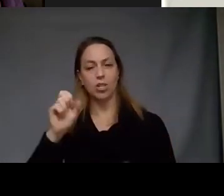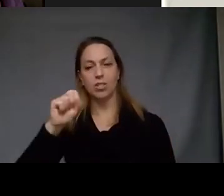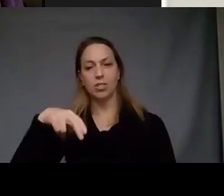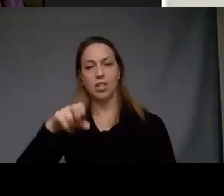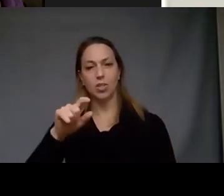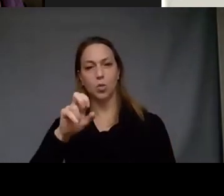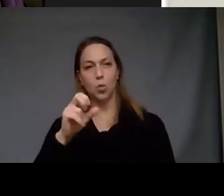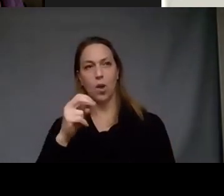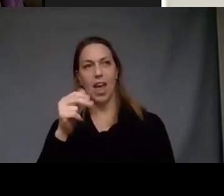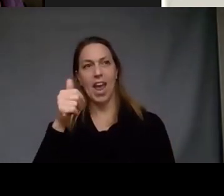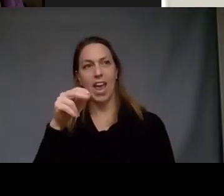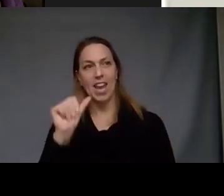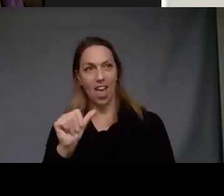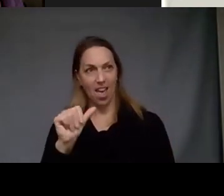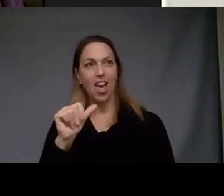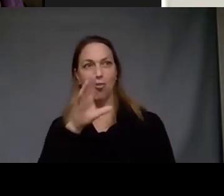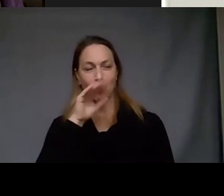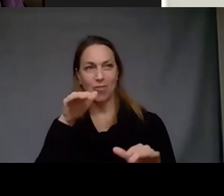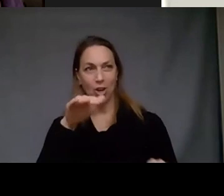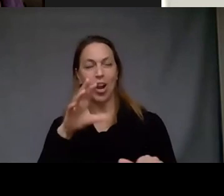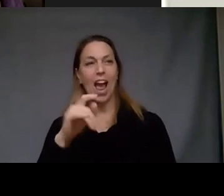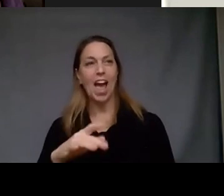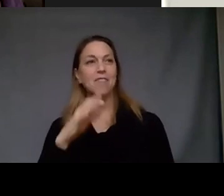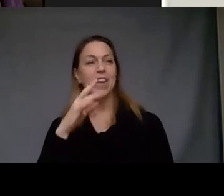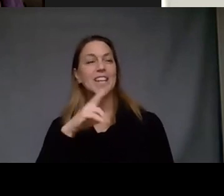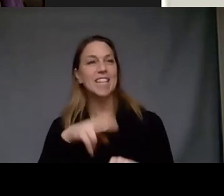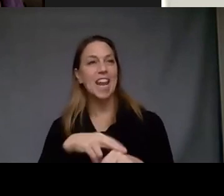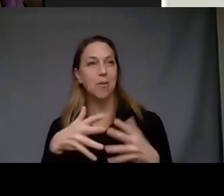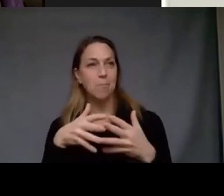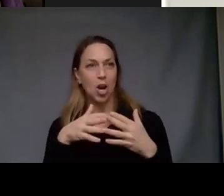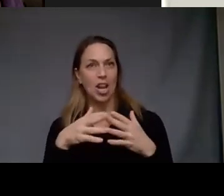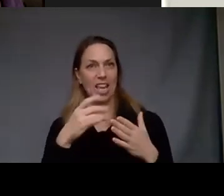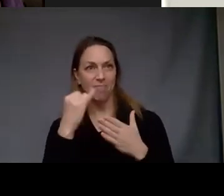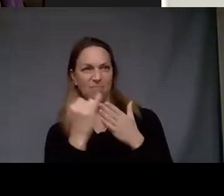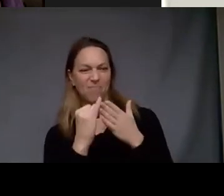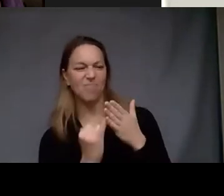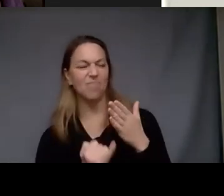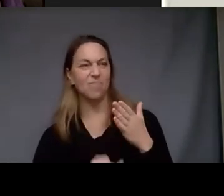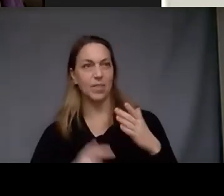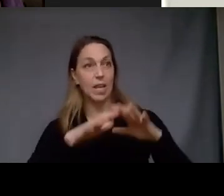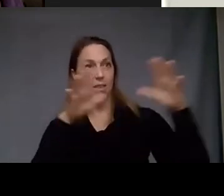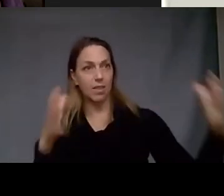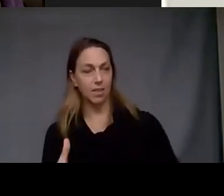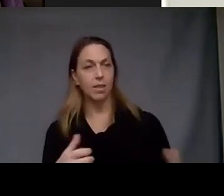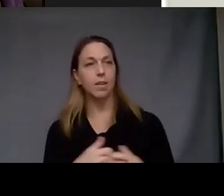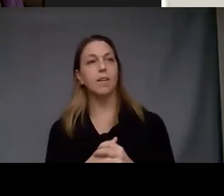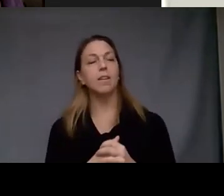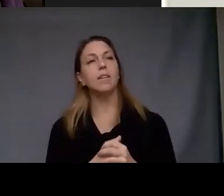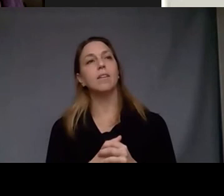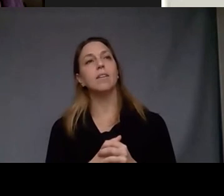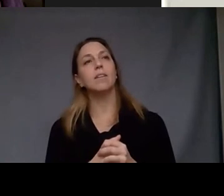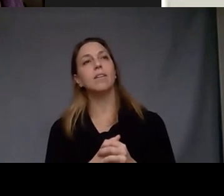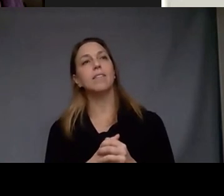American petroglyphs they're carved there because the river and sky are like one large bowl and it's a reflection of